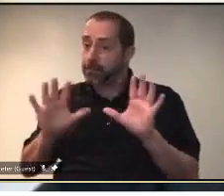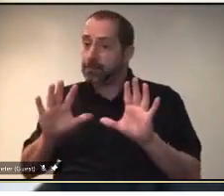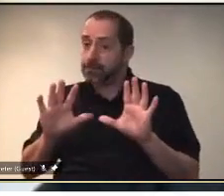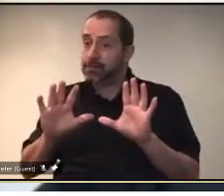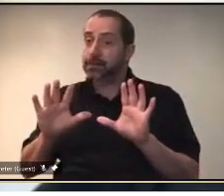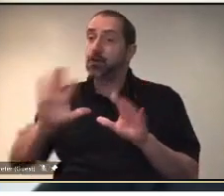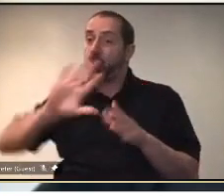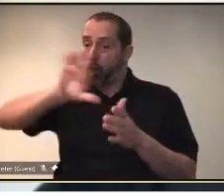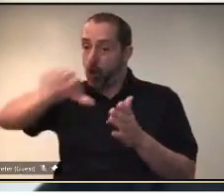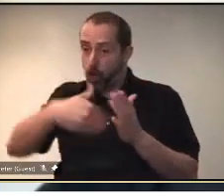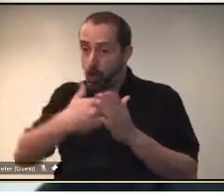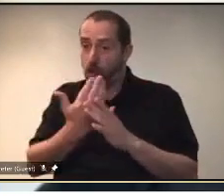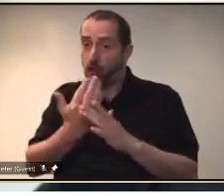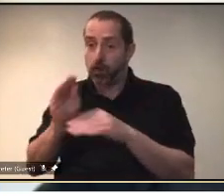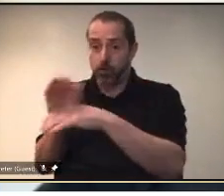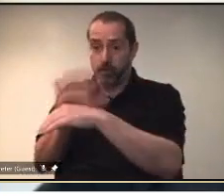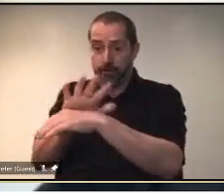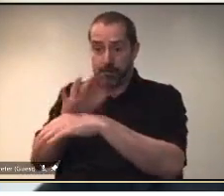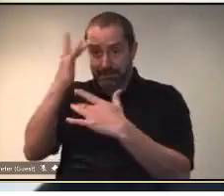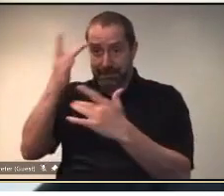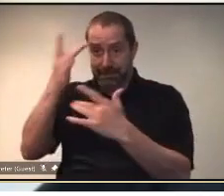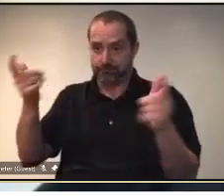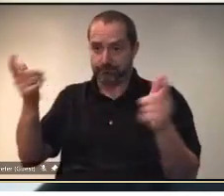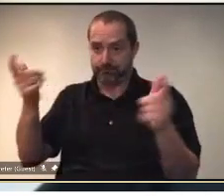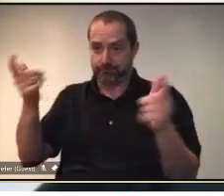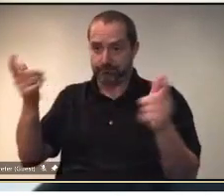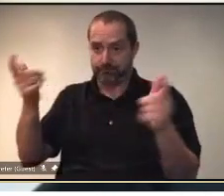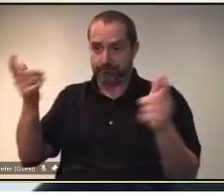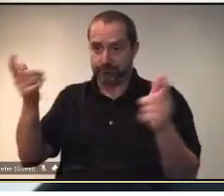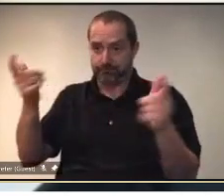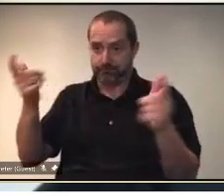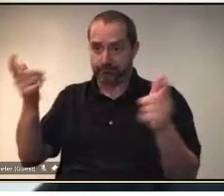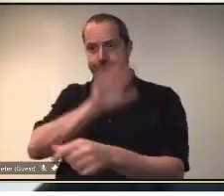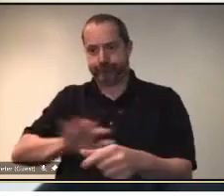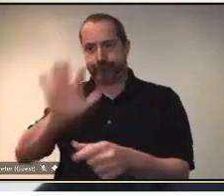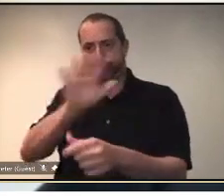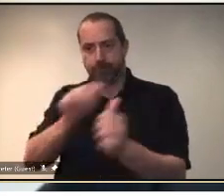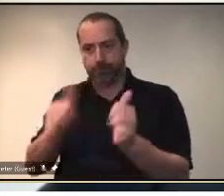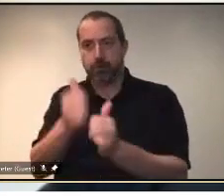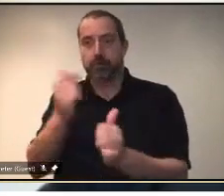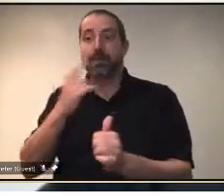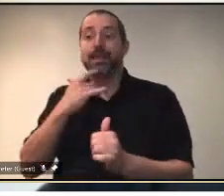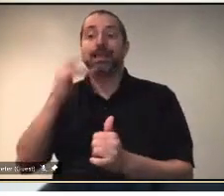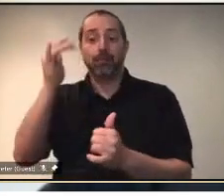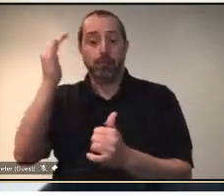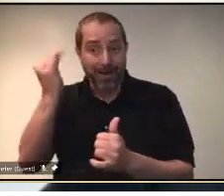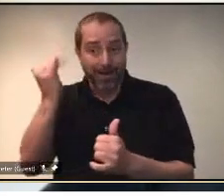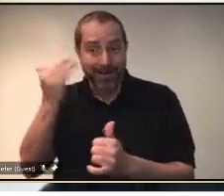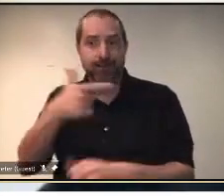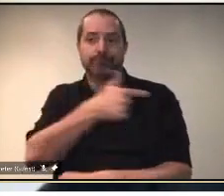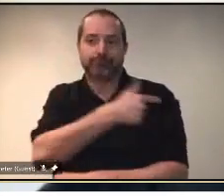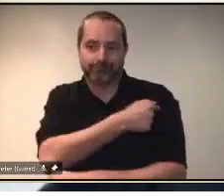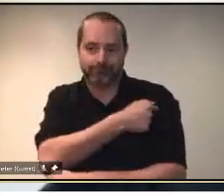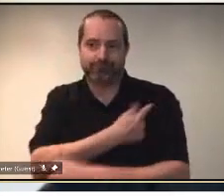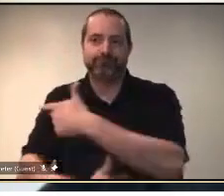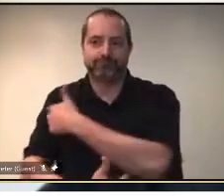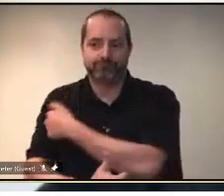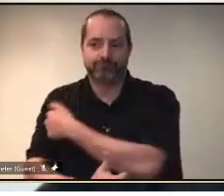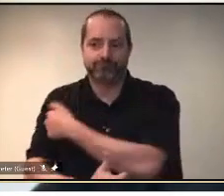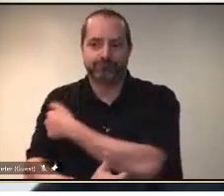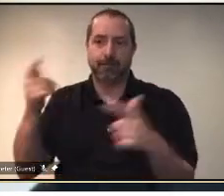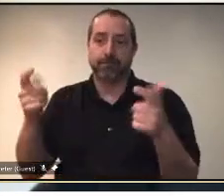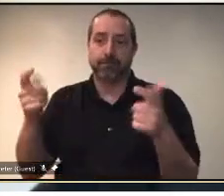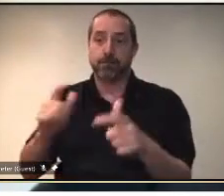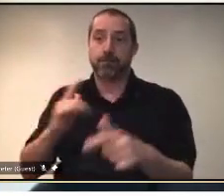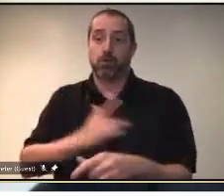uptake has been great across there. Maybe Dr. Shahab can comment specifically on that area. But overall, the province has done